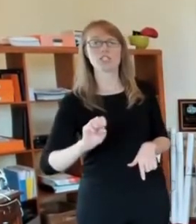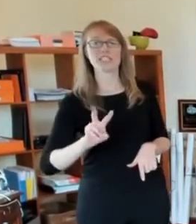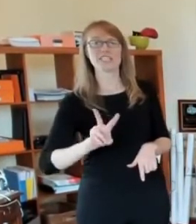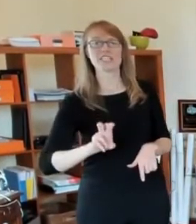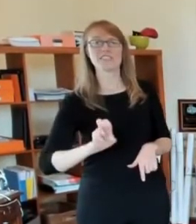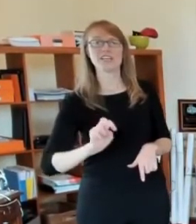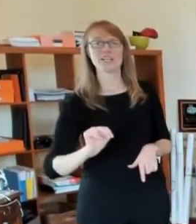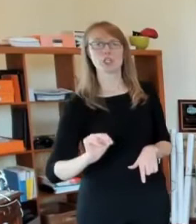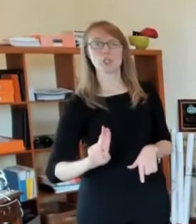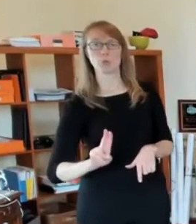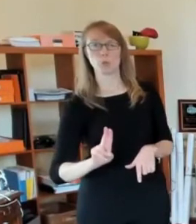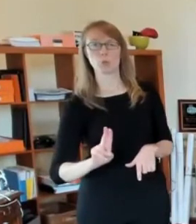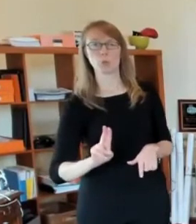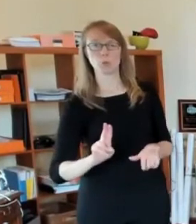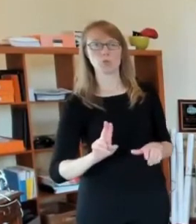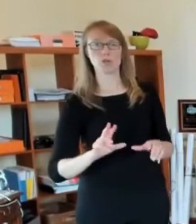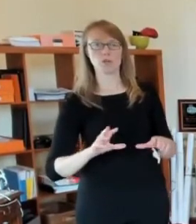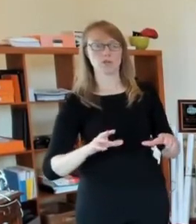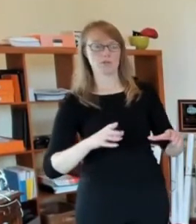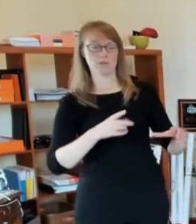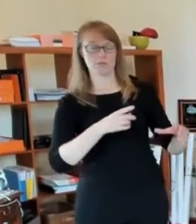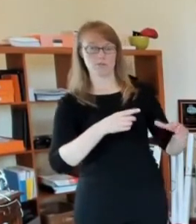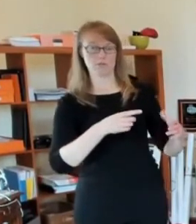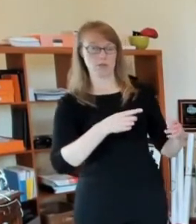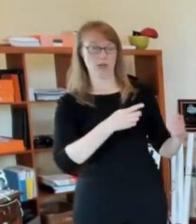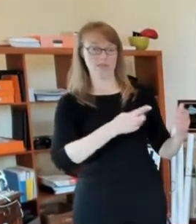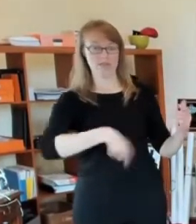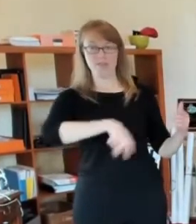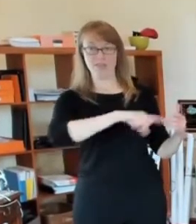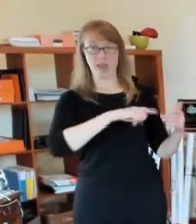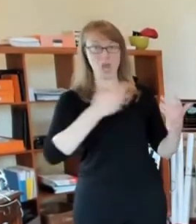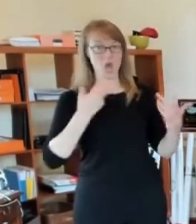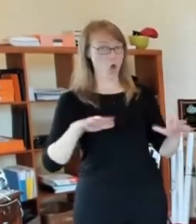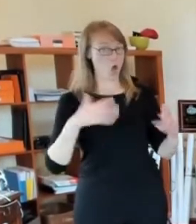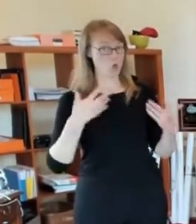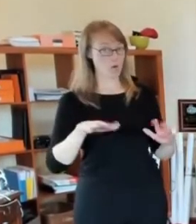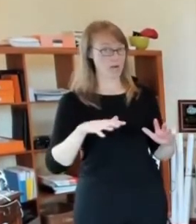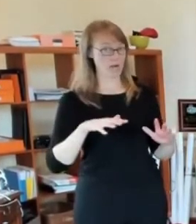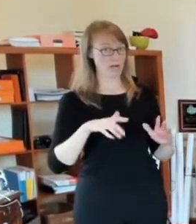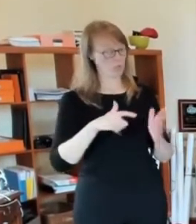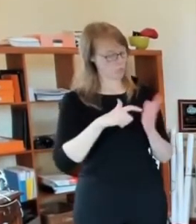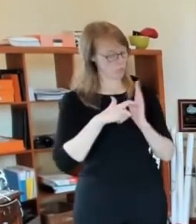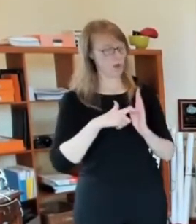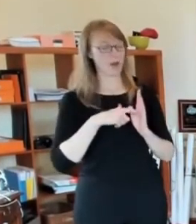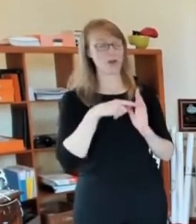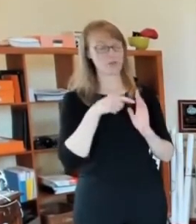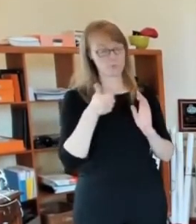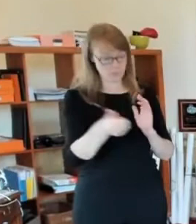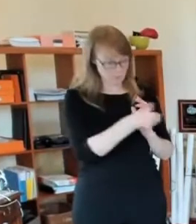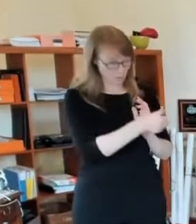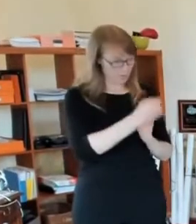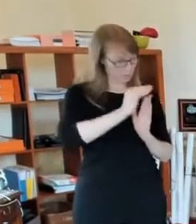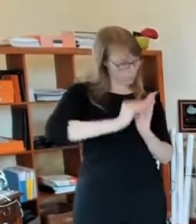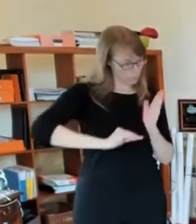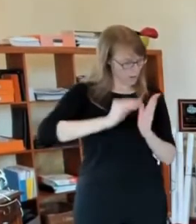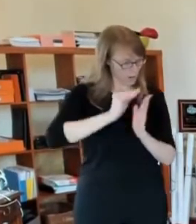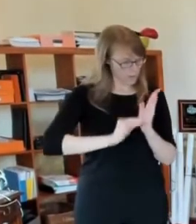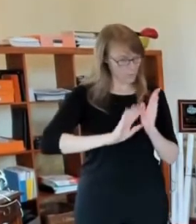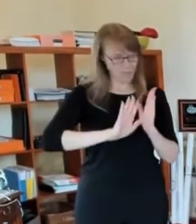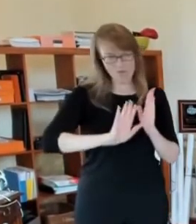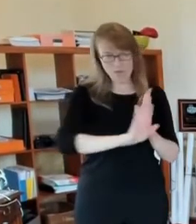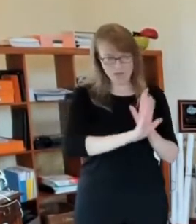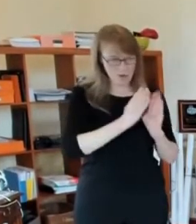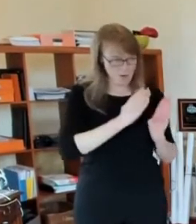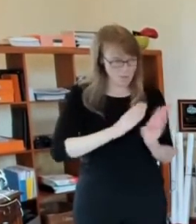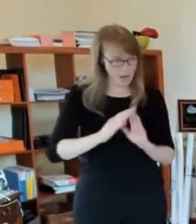and get their plan approved before they could open. And so that's a separate category of businesses that